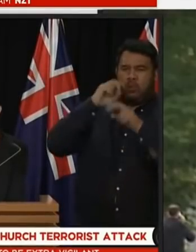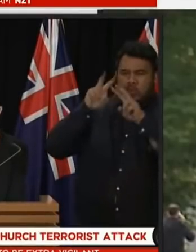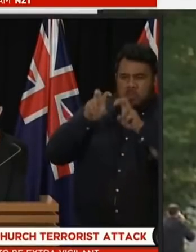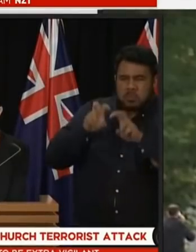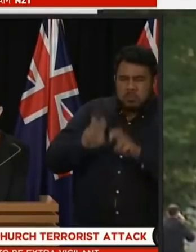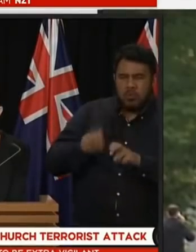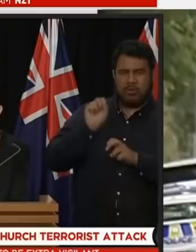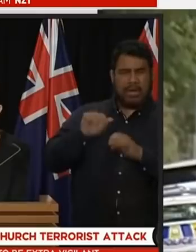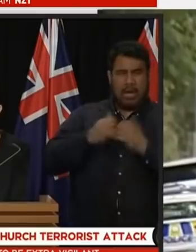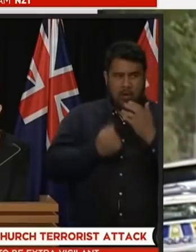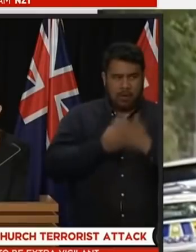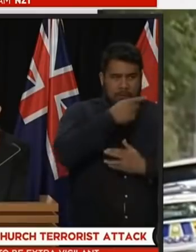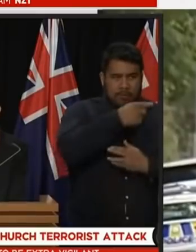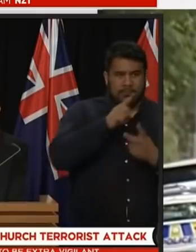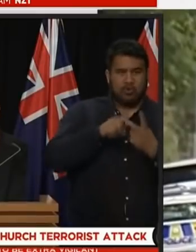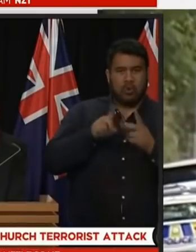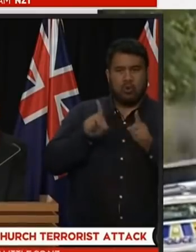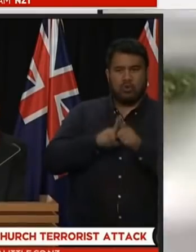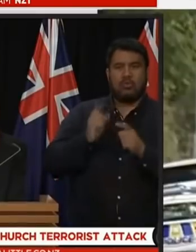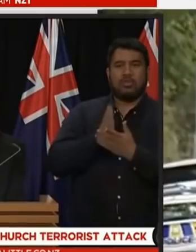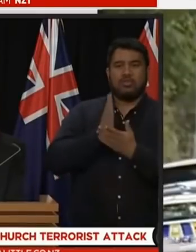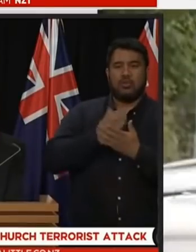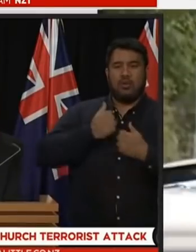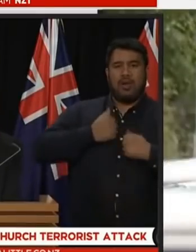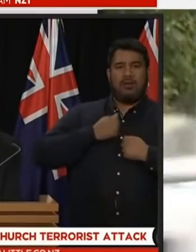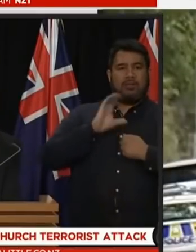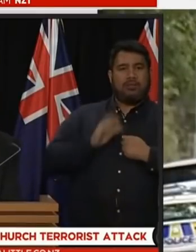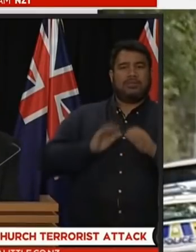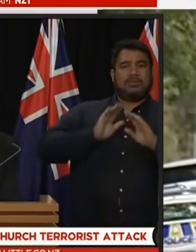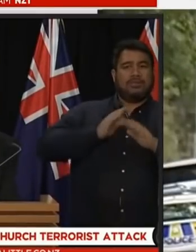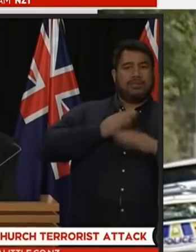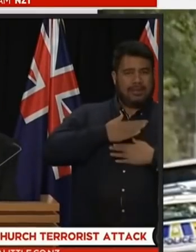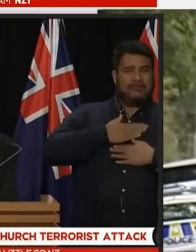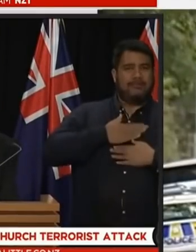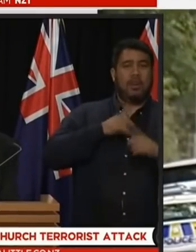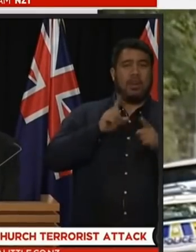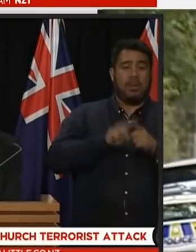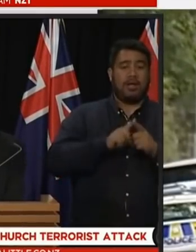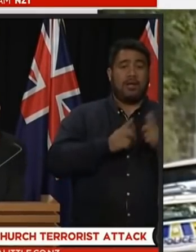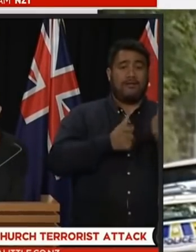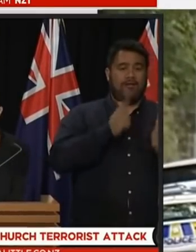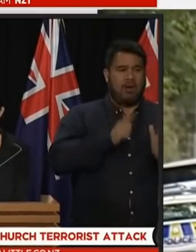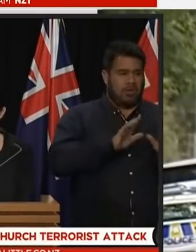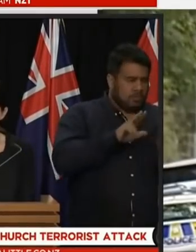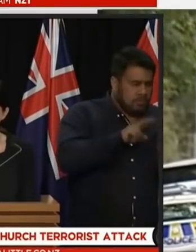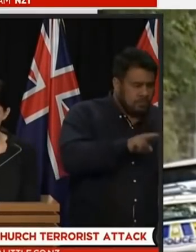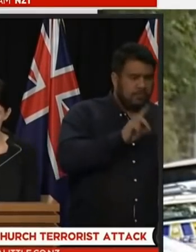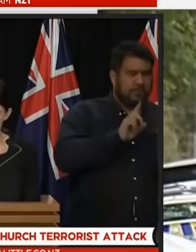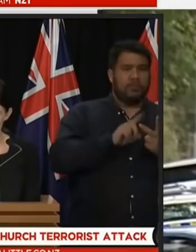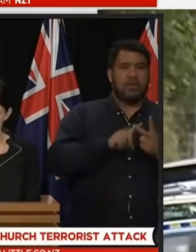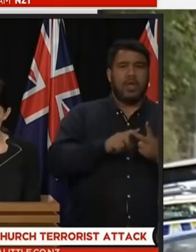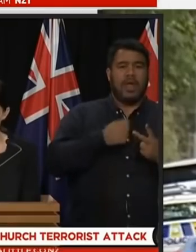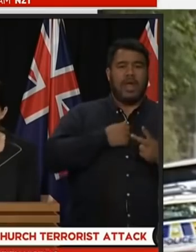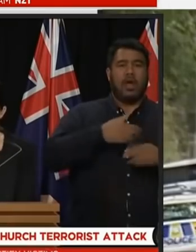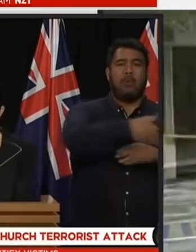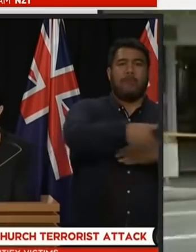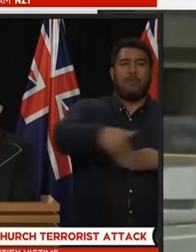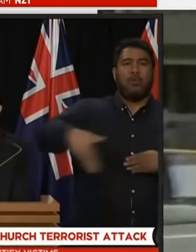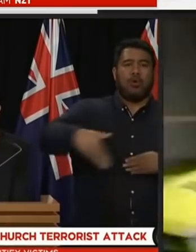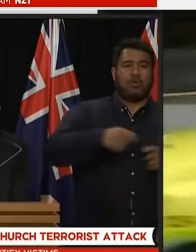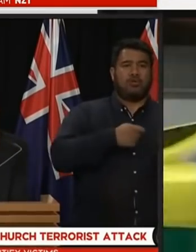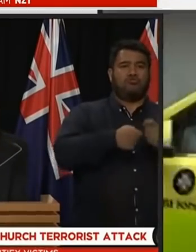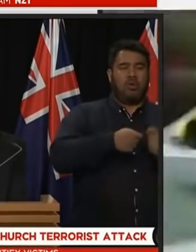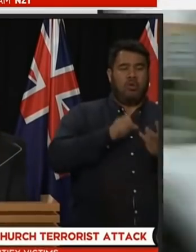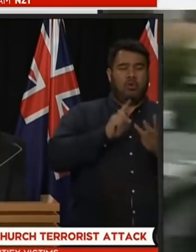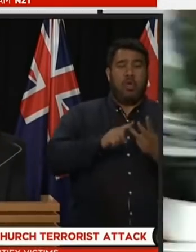range of fronts including but not limited to firearms border controls enhanced information sharing with australia